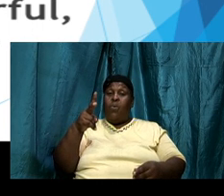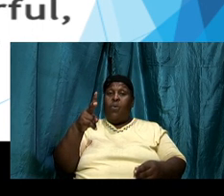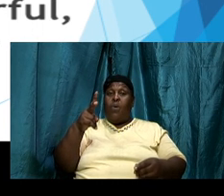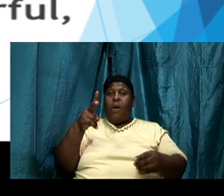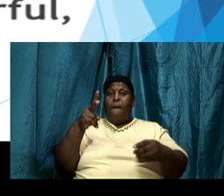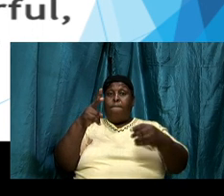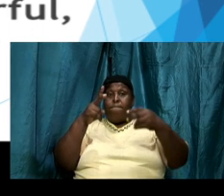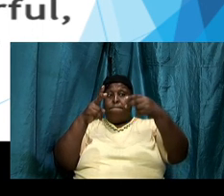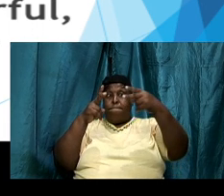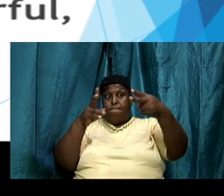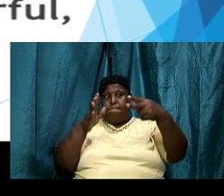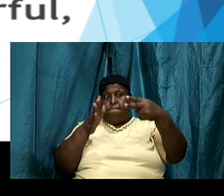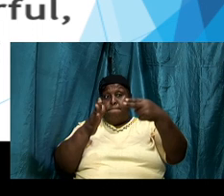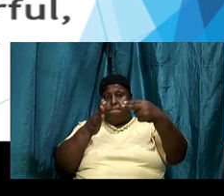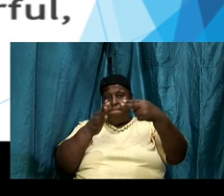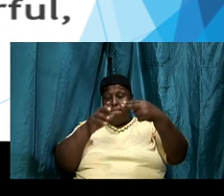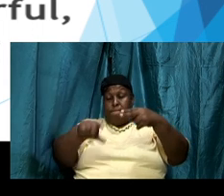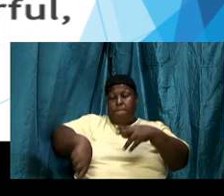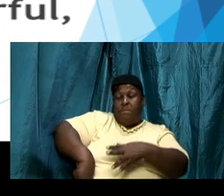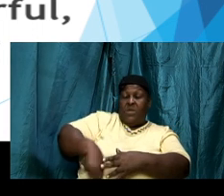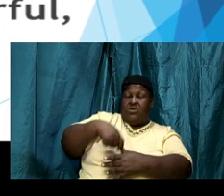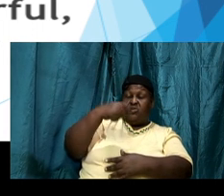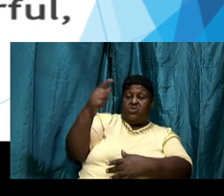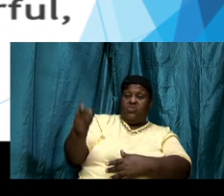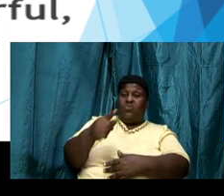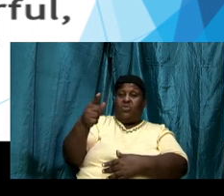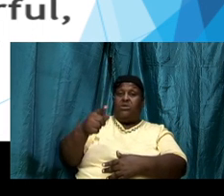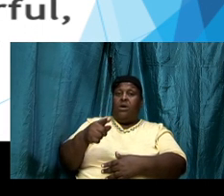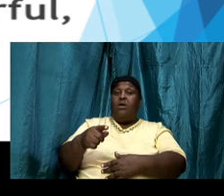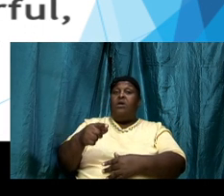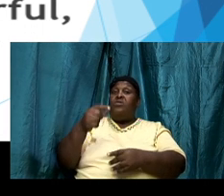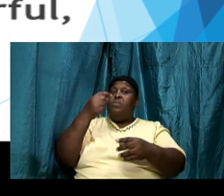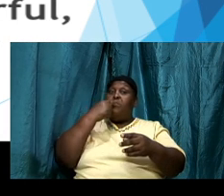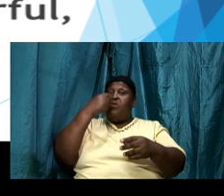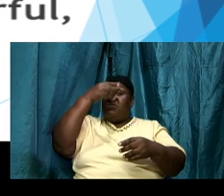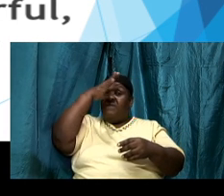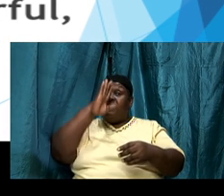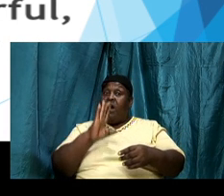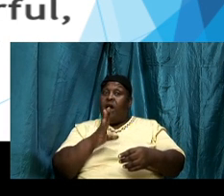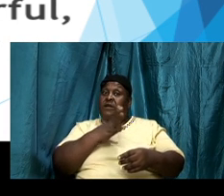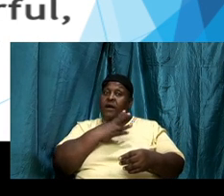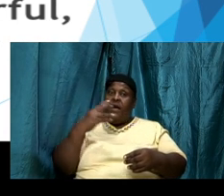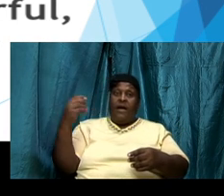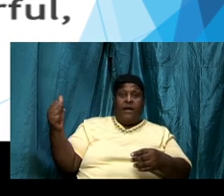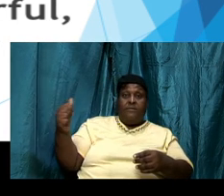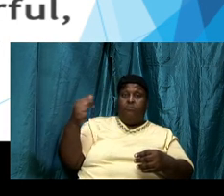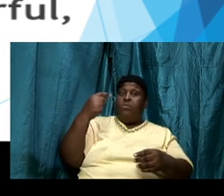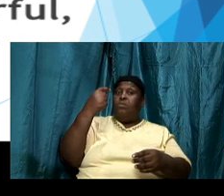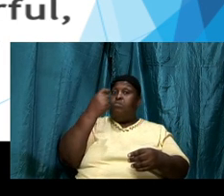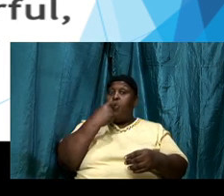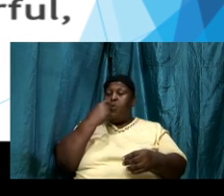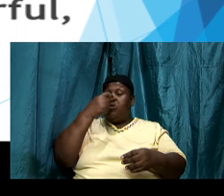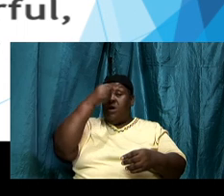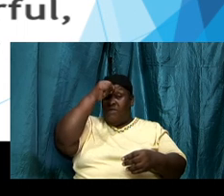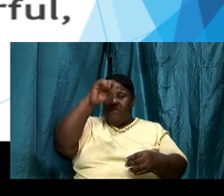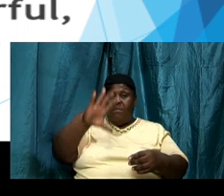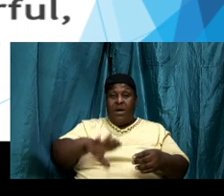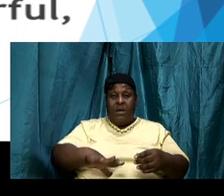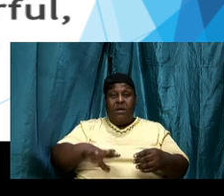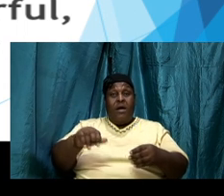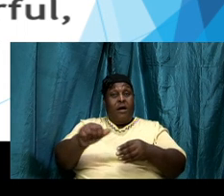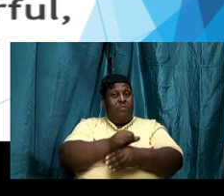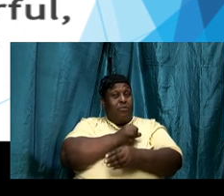and the mouth of man and we must practice to let that word come out of our mouth